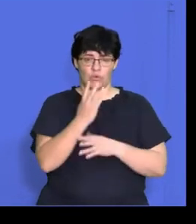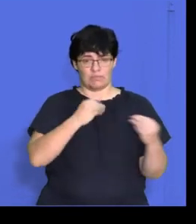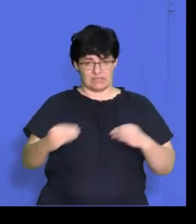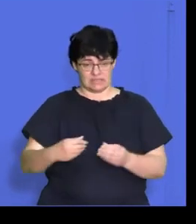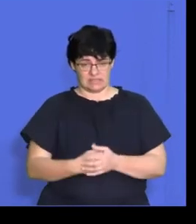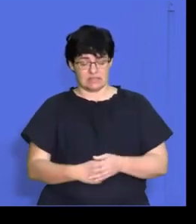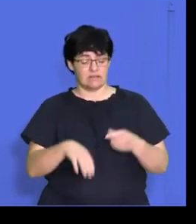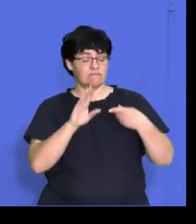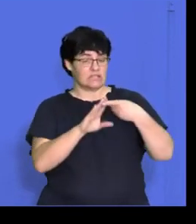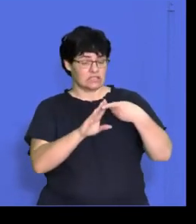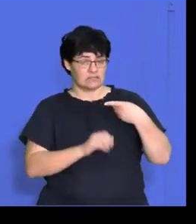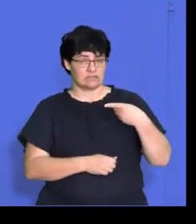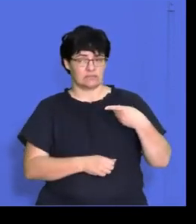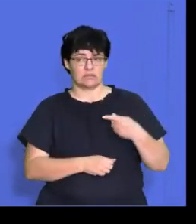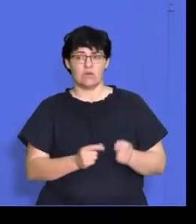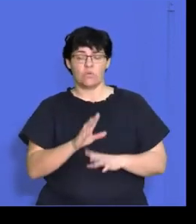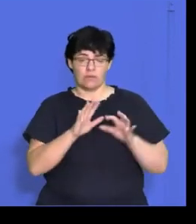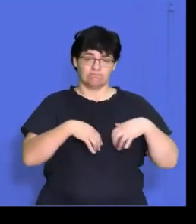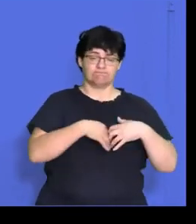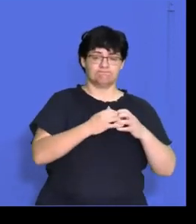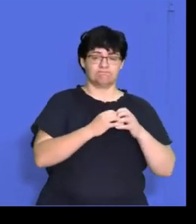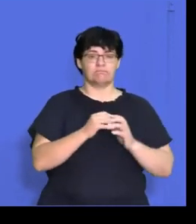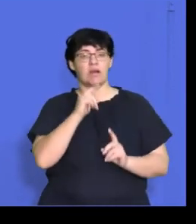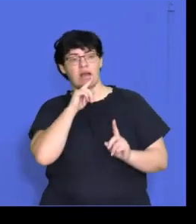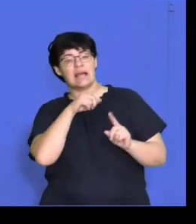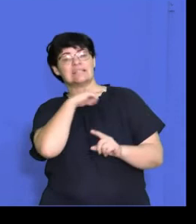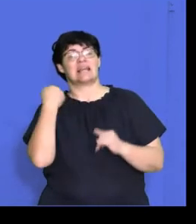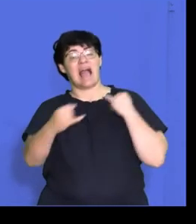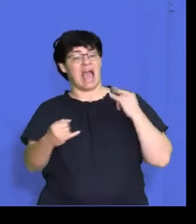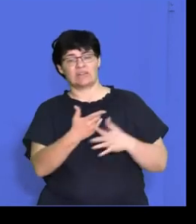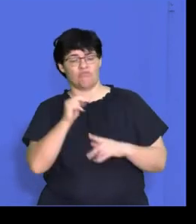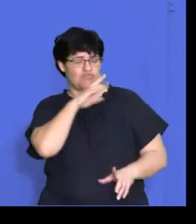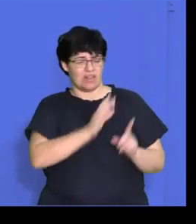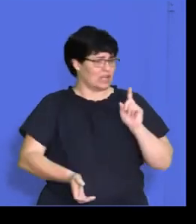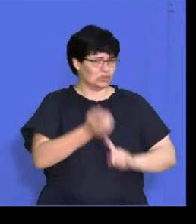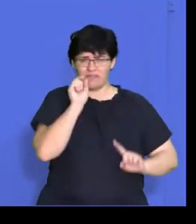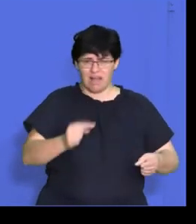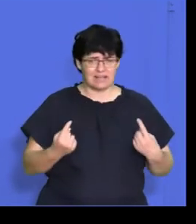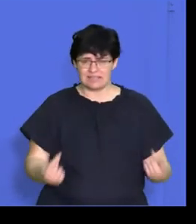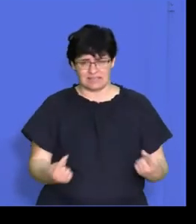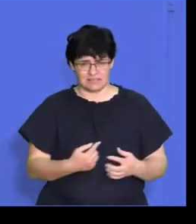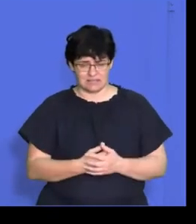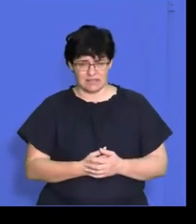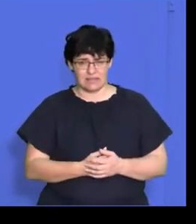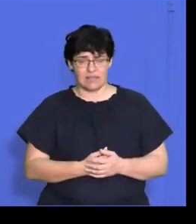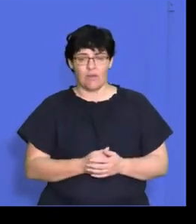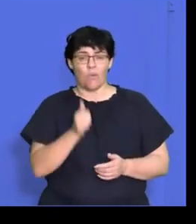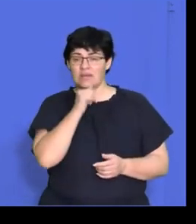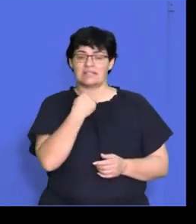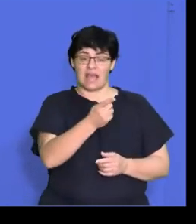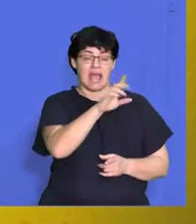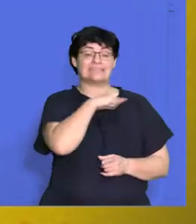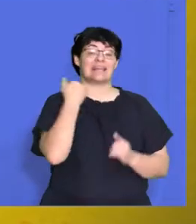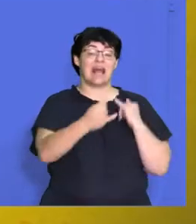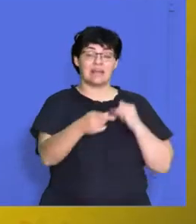So the first is when we're setting unrealistic deadlines that may not be achieved. So when you give people a